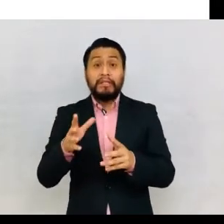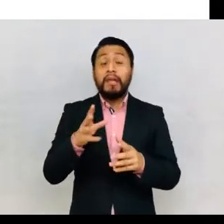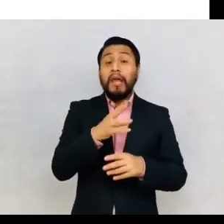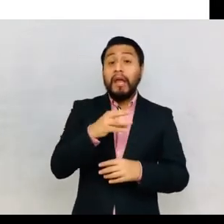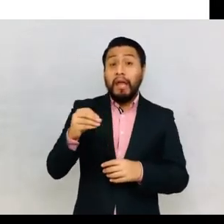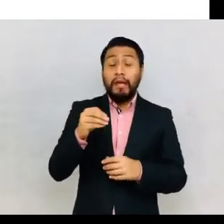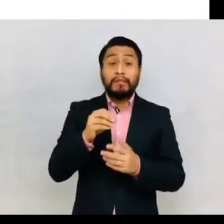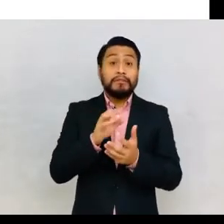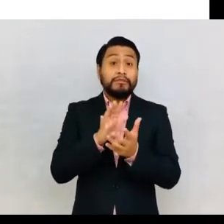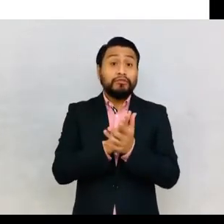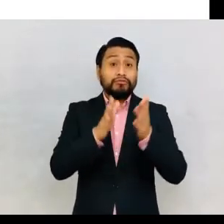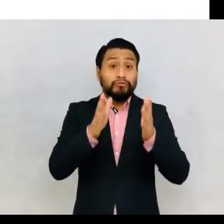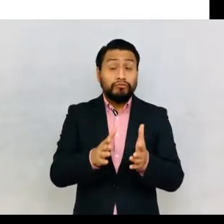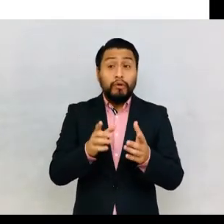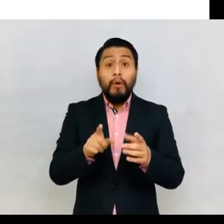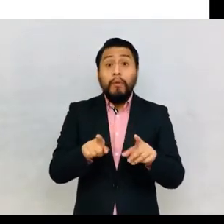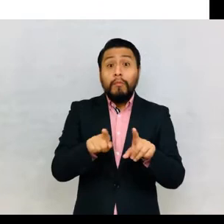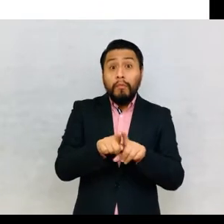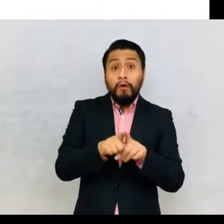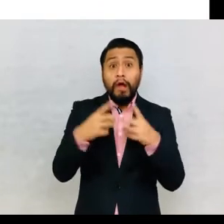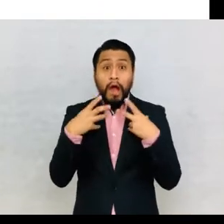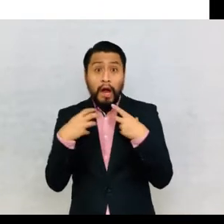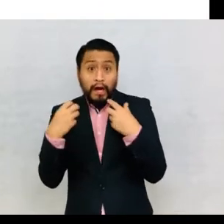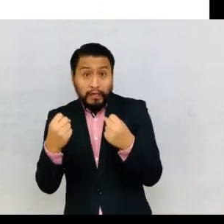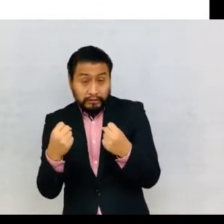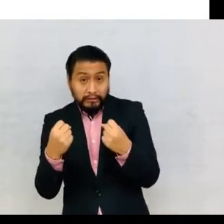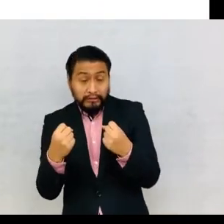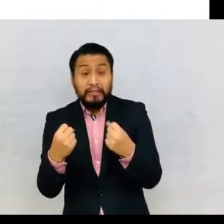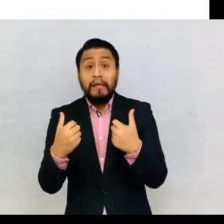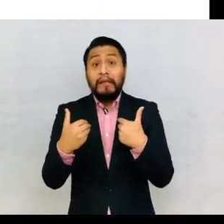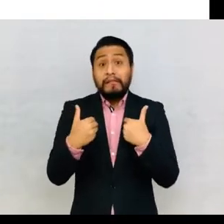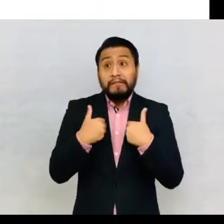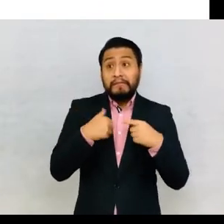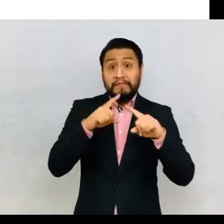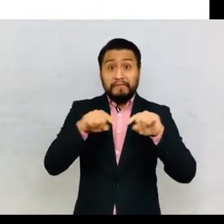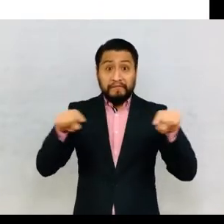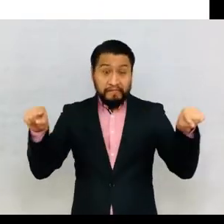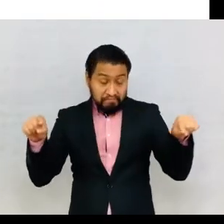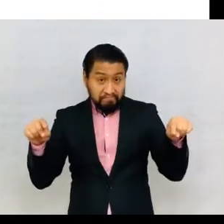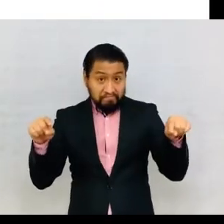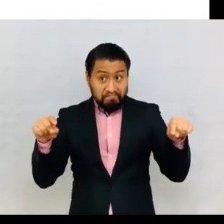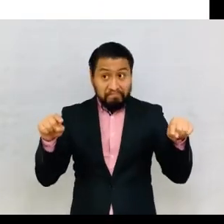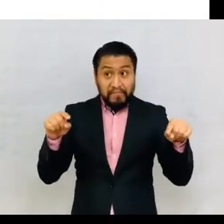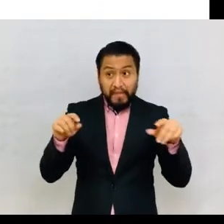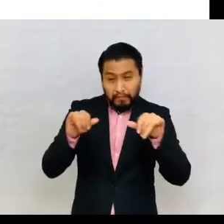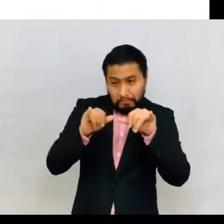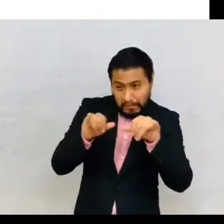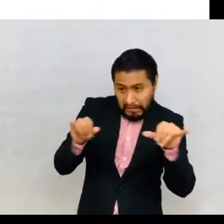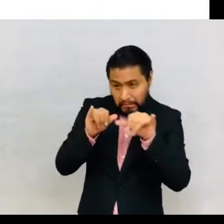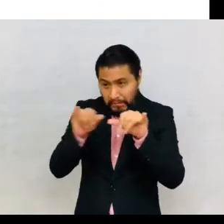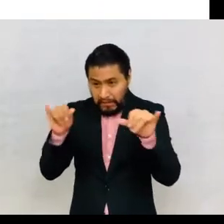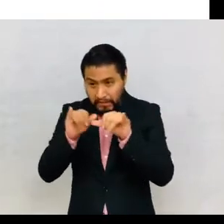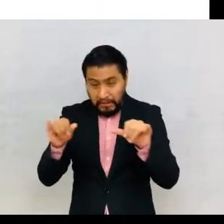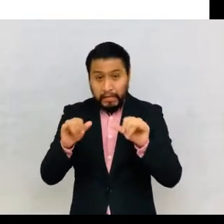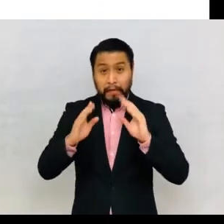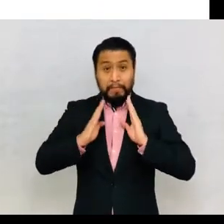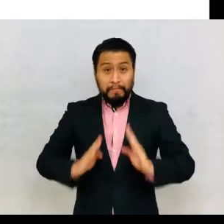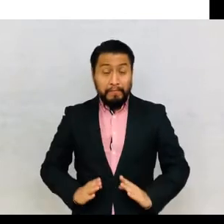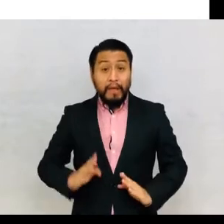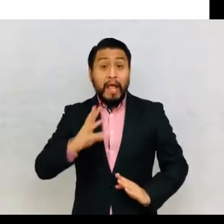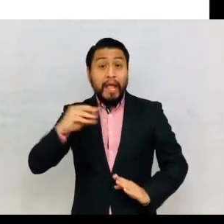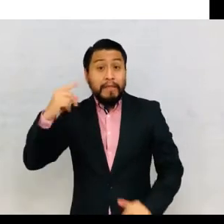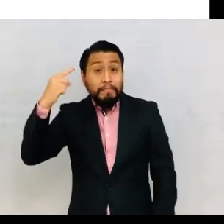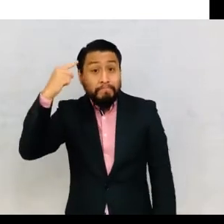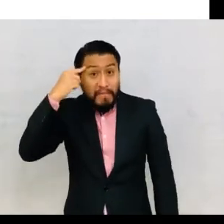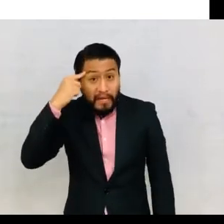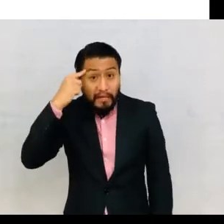with knowing the hygienic conditions of the schools, such as architecture and furniture. In general, with measuring the physical and mental state